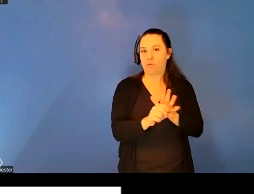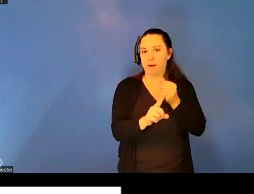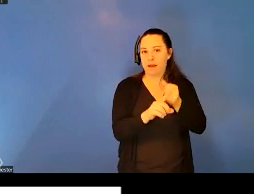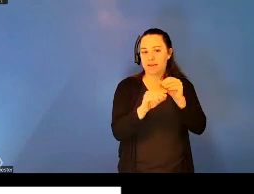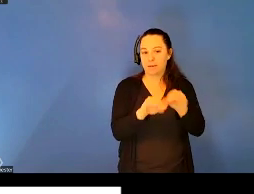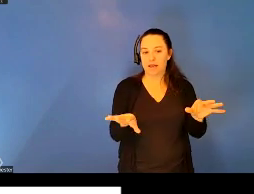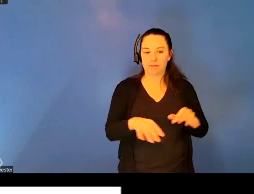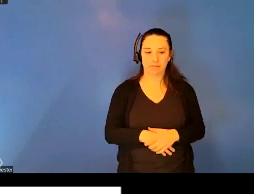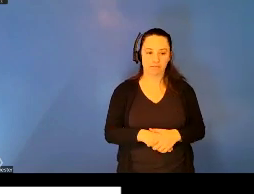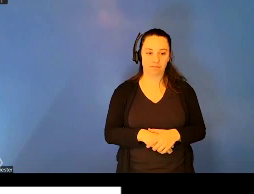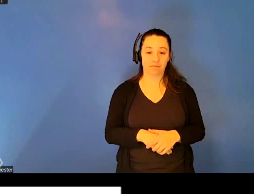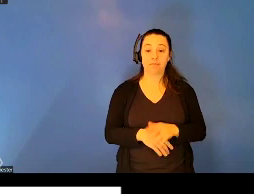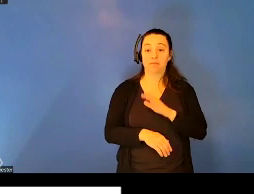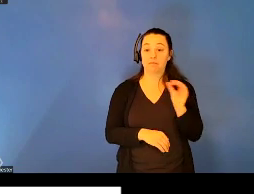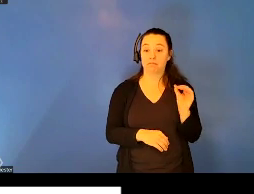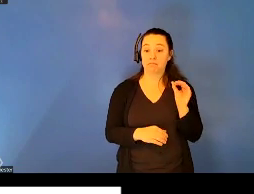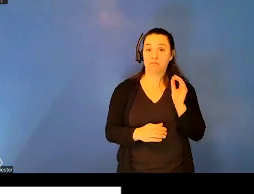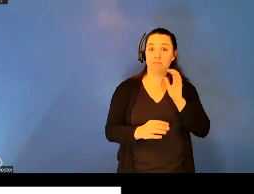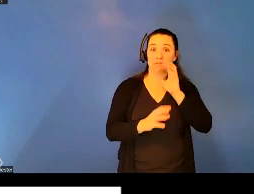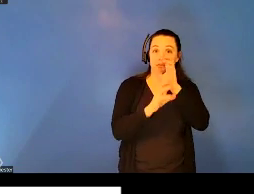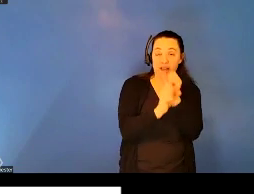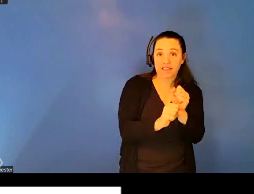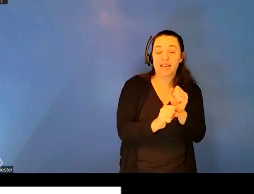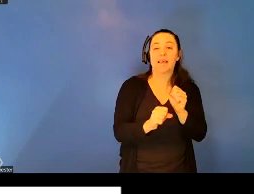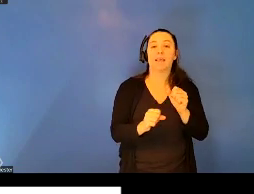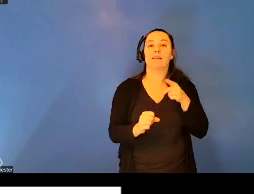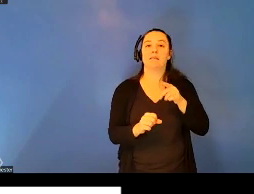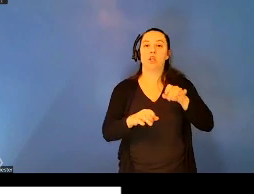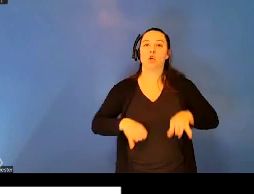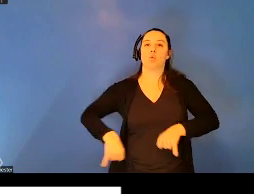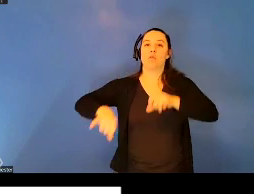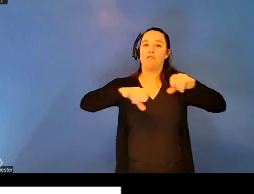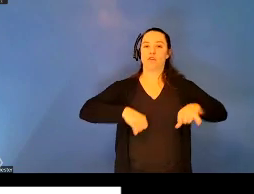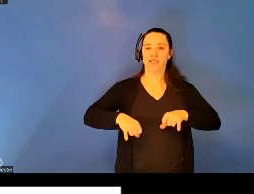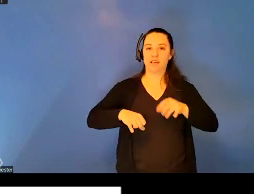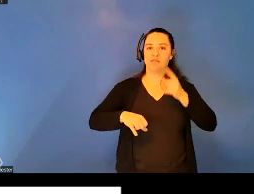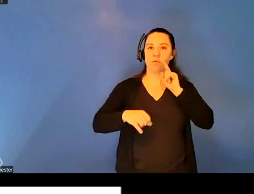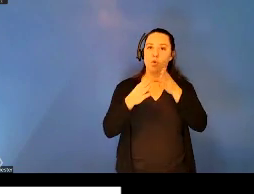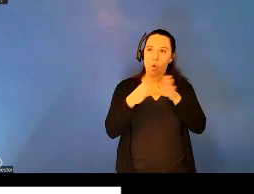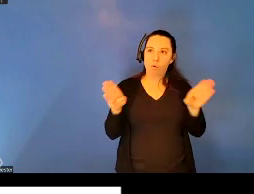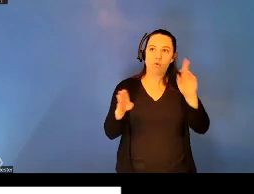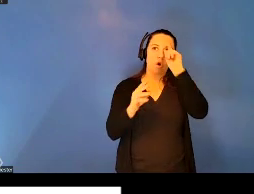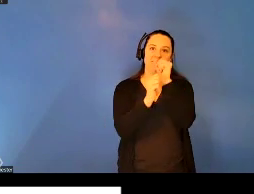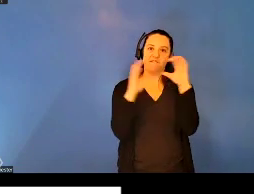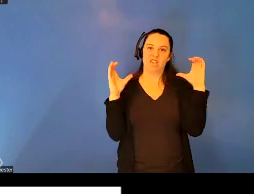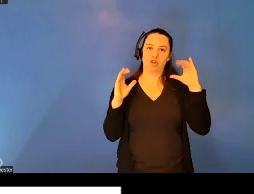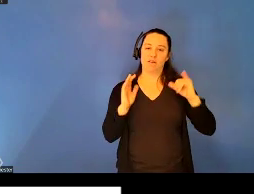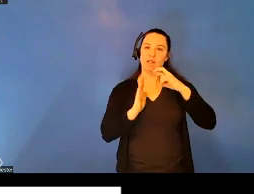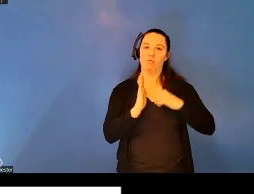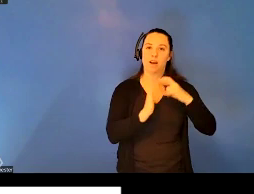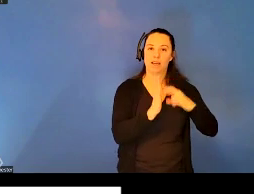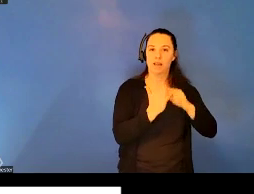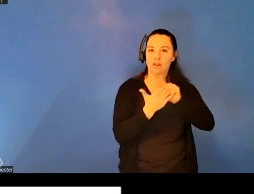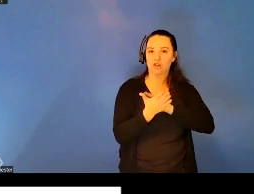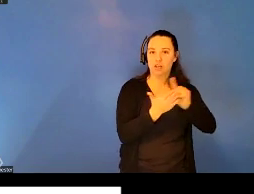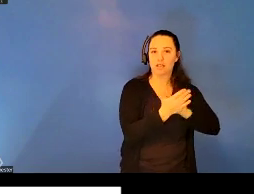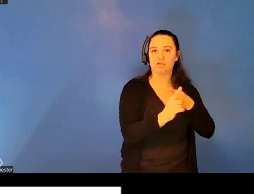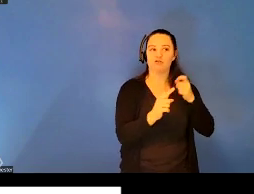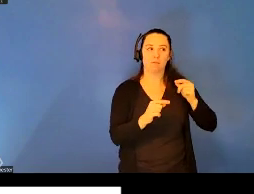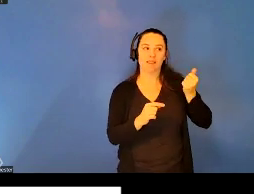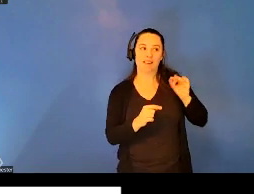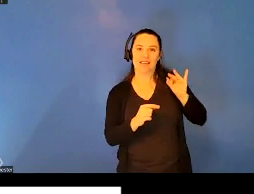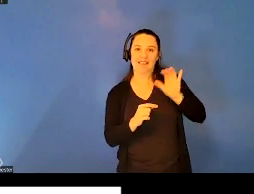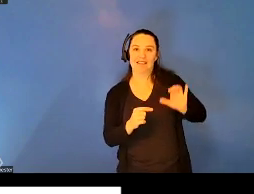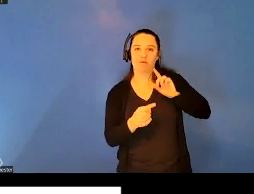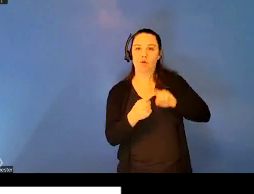And what's fascinating is the uniformity somewhat in the overall vision of these regulations from the 19th century to the present.